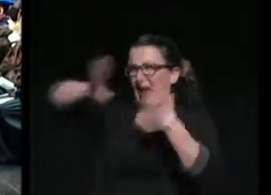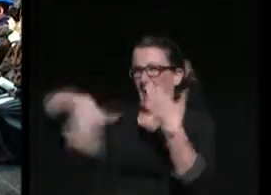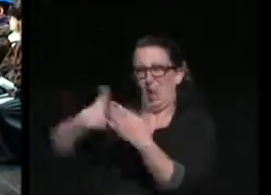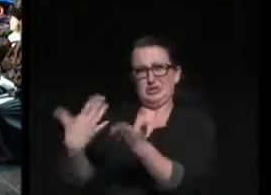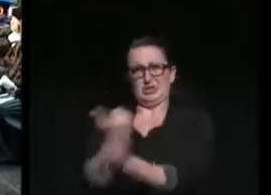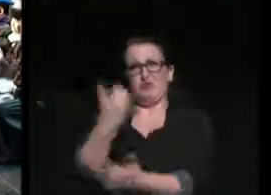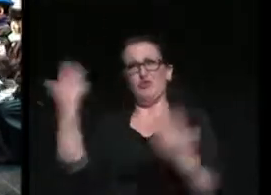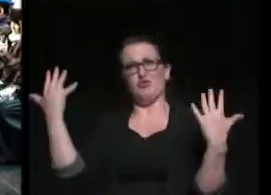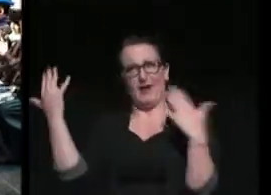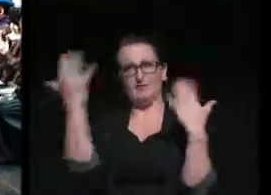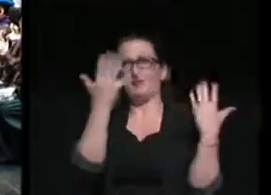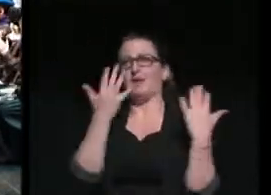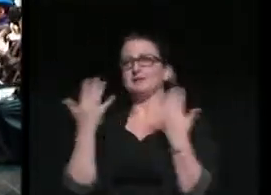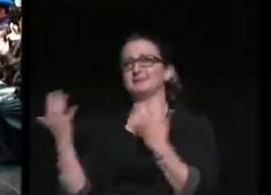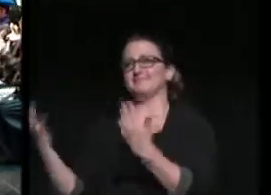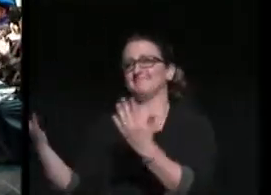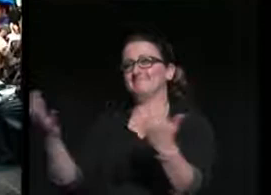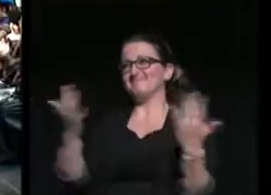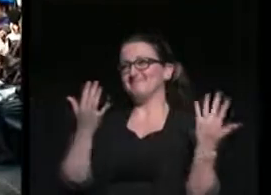of applause.